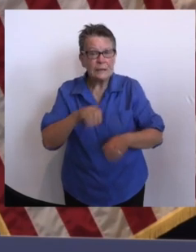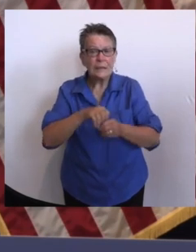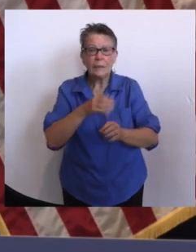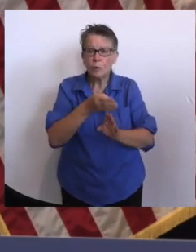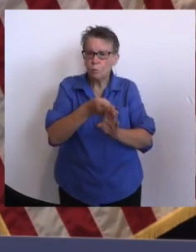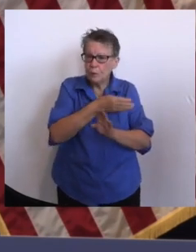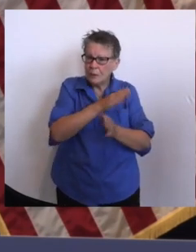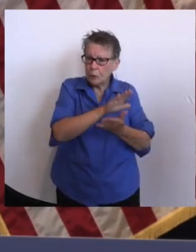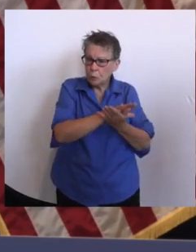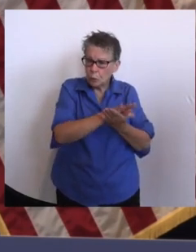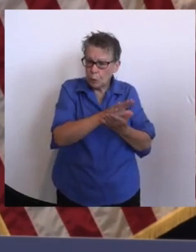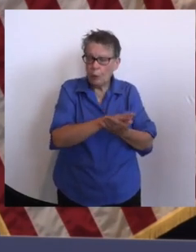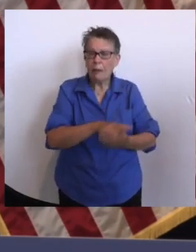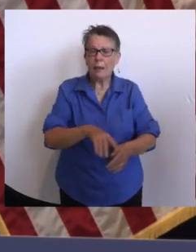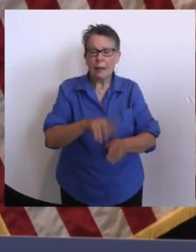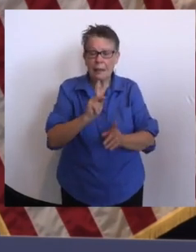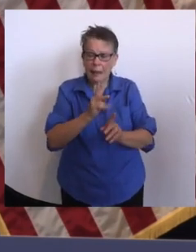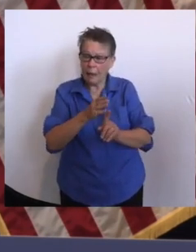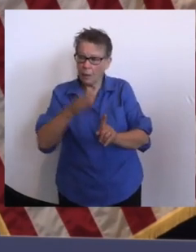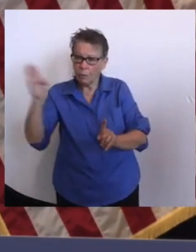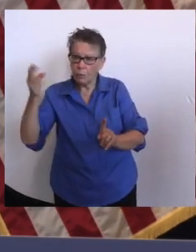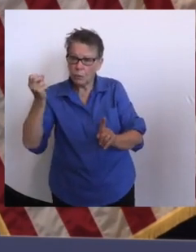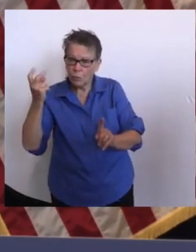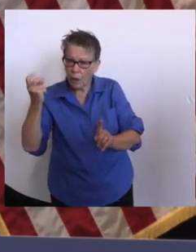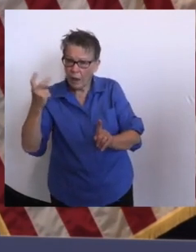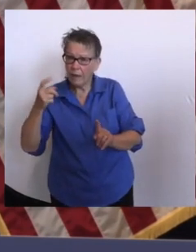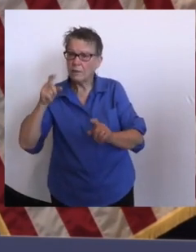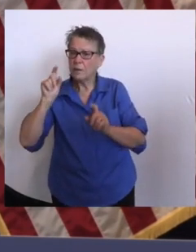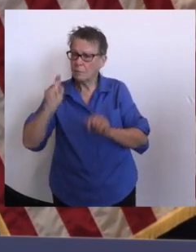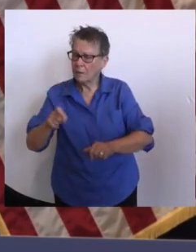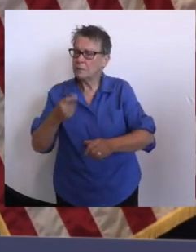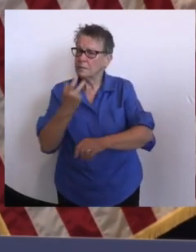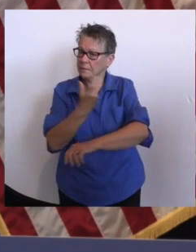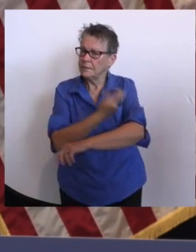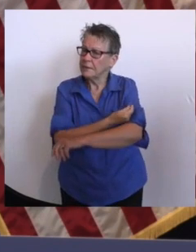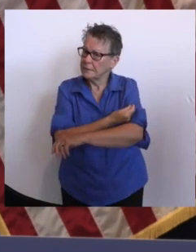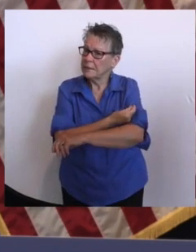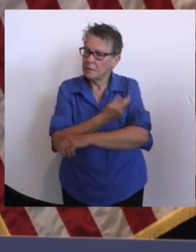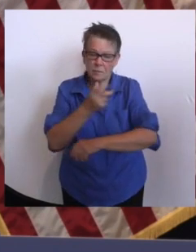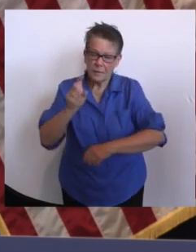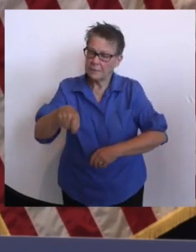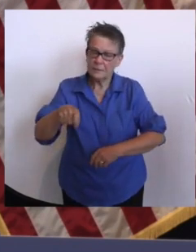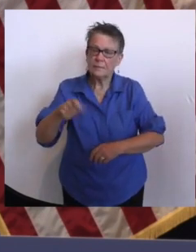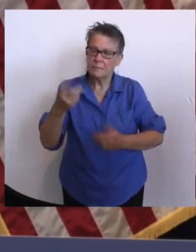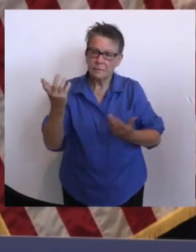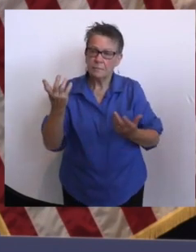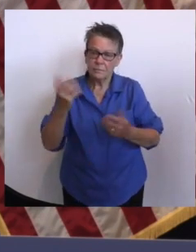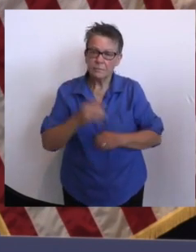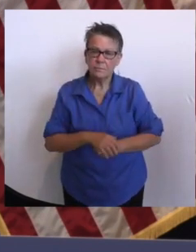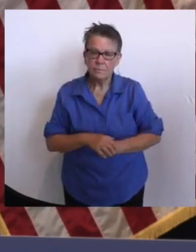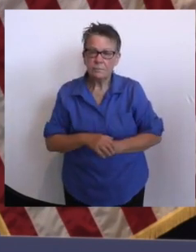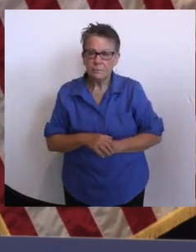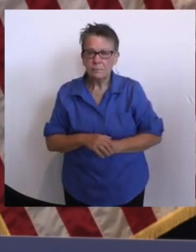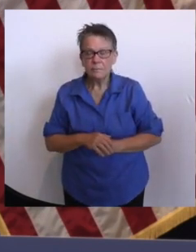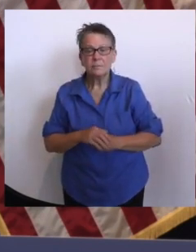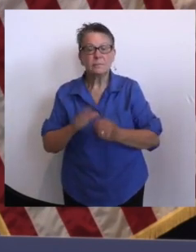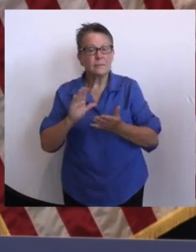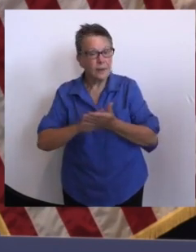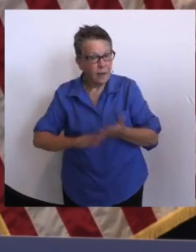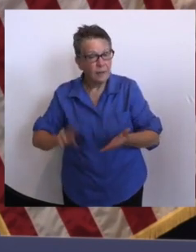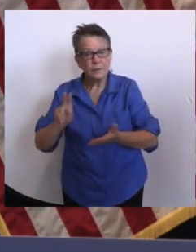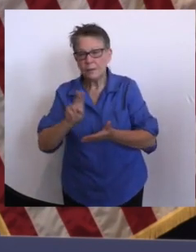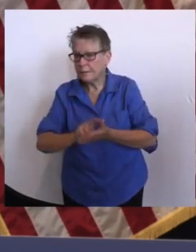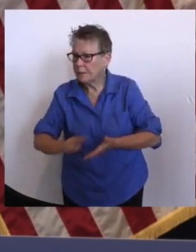And also by October 18th, all workers at state agencies, authorities, colleges, and universities will be required to be fully